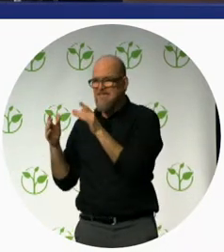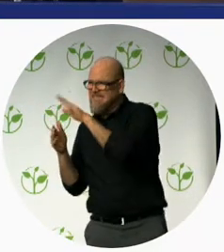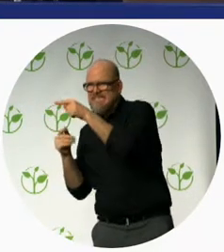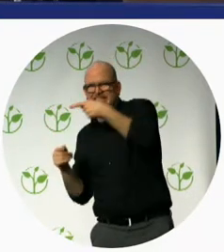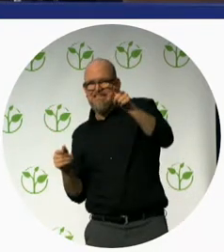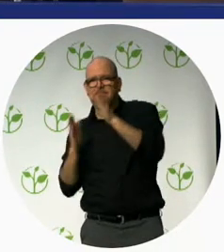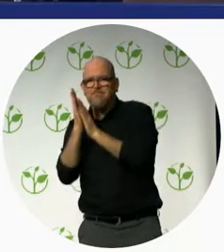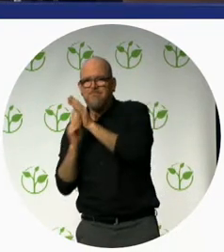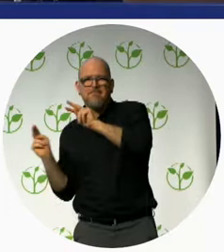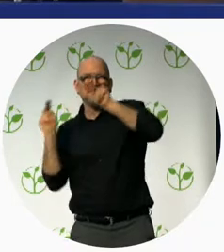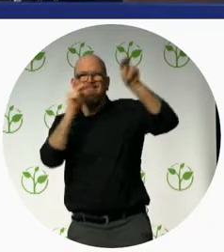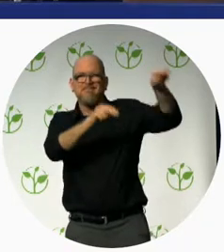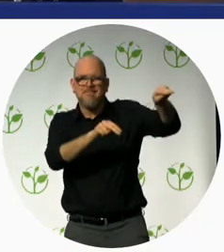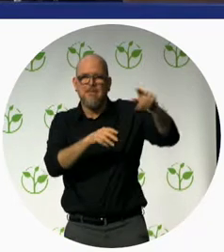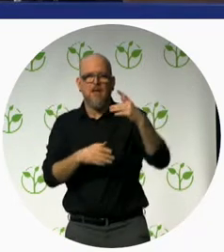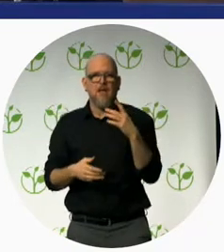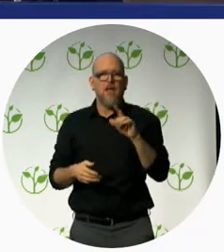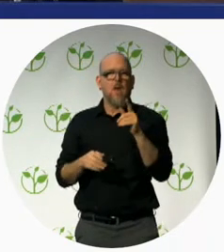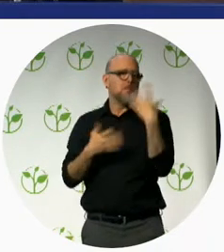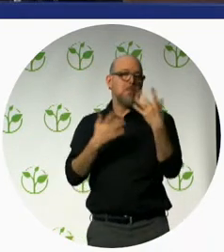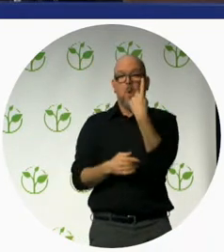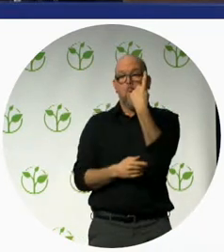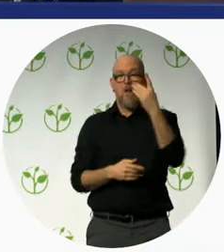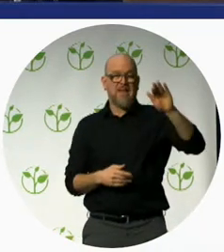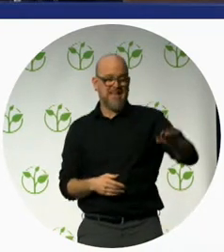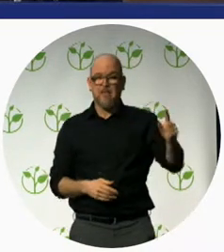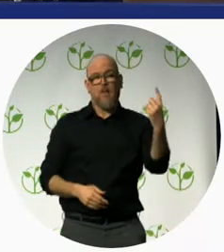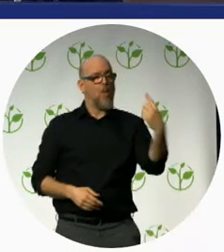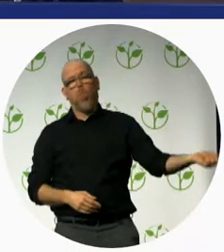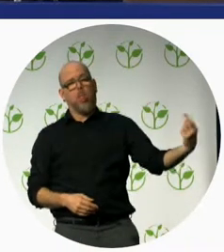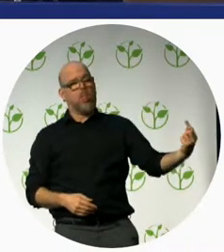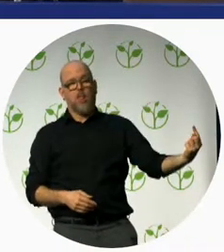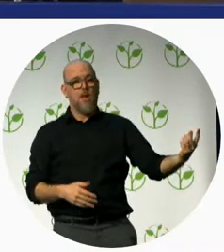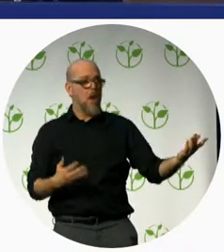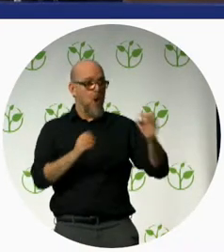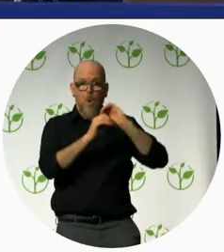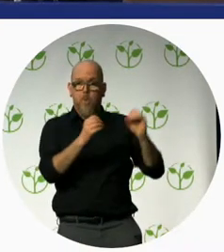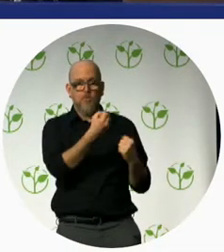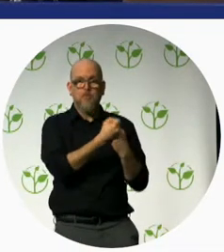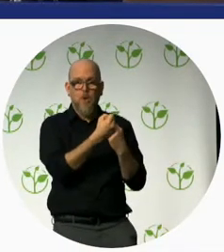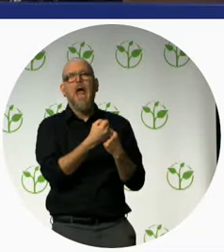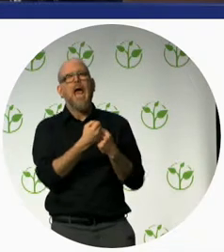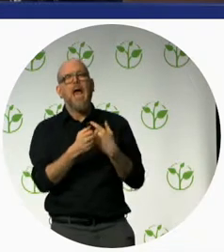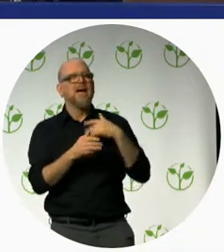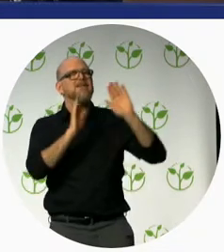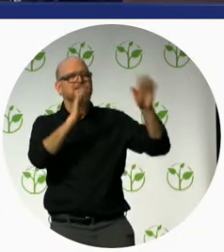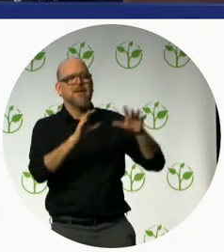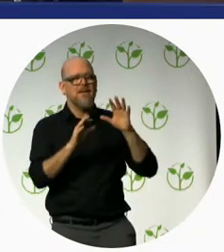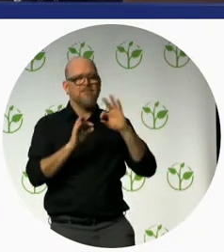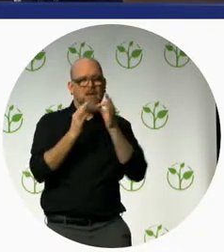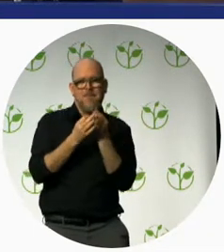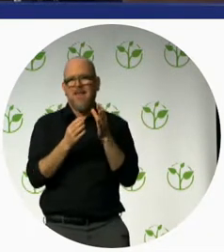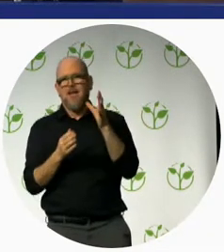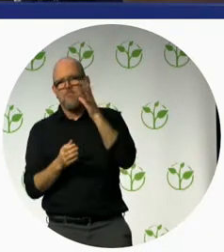with any type of disability so all children are brought into the camp which has a multidisciplinary team led